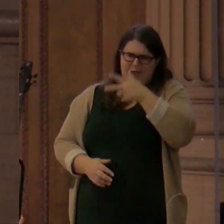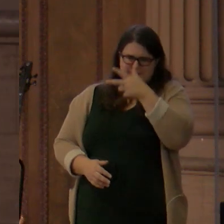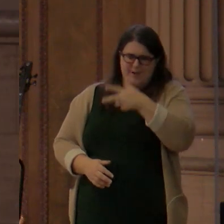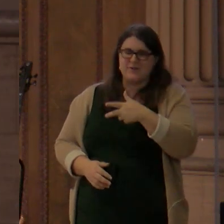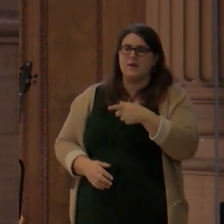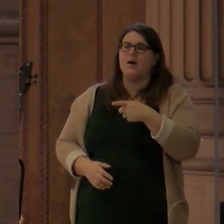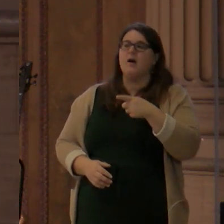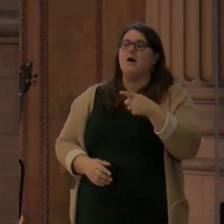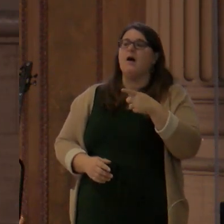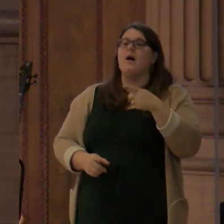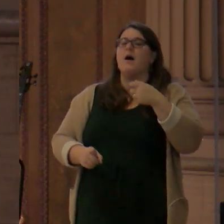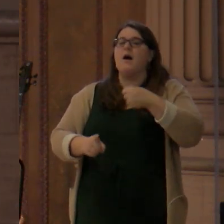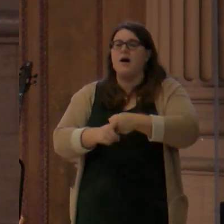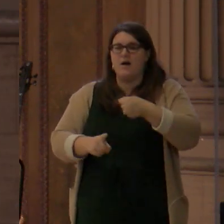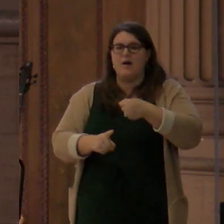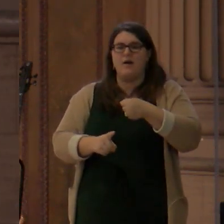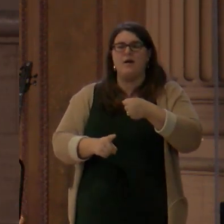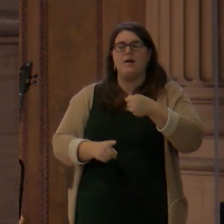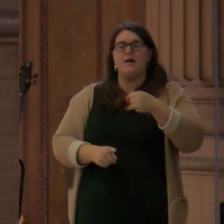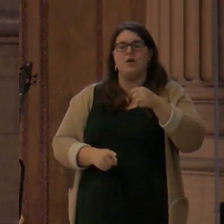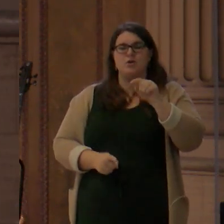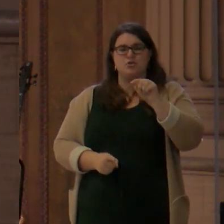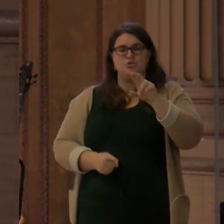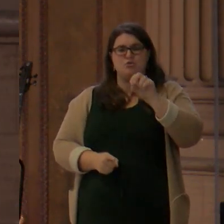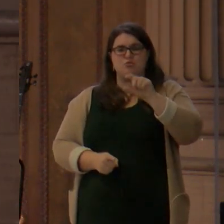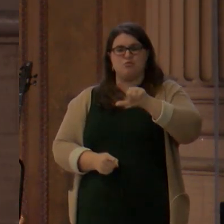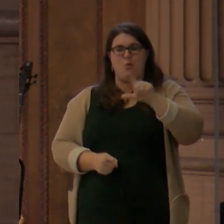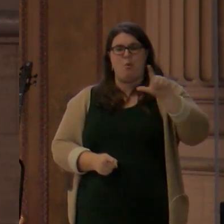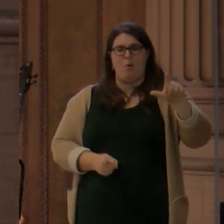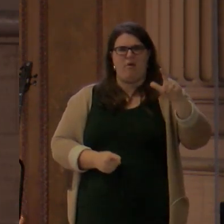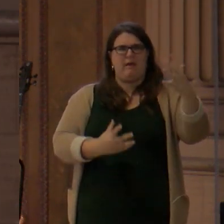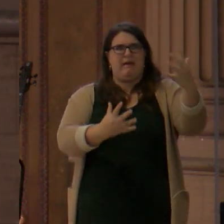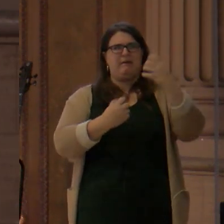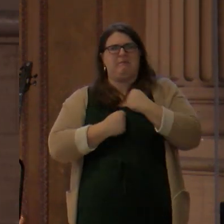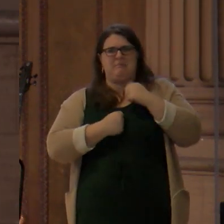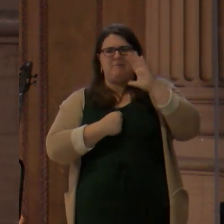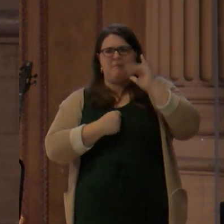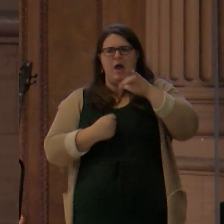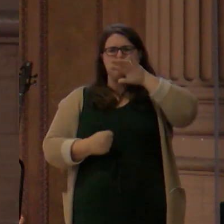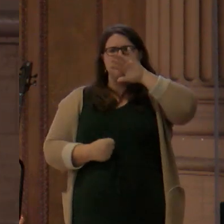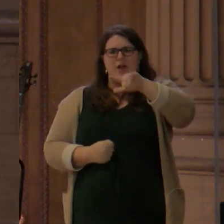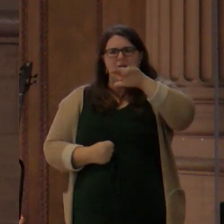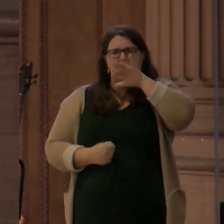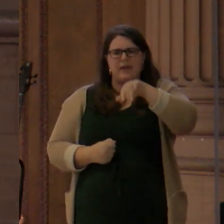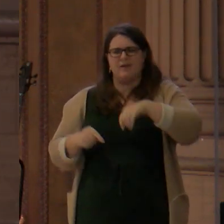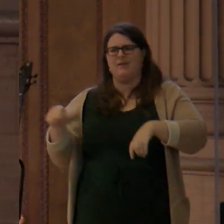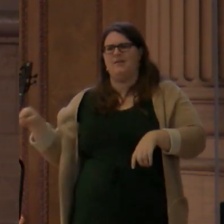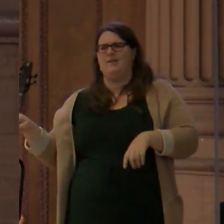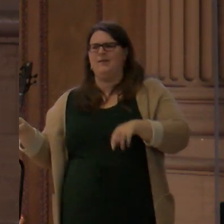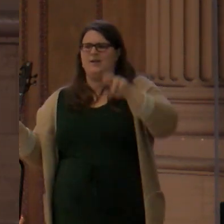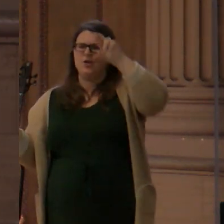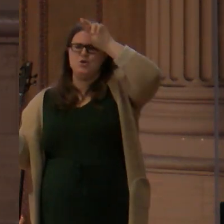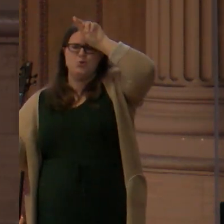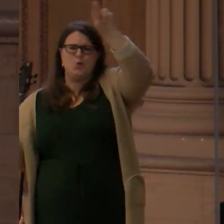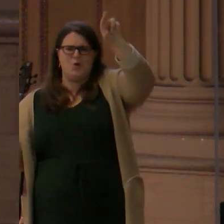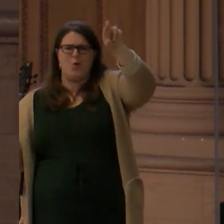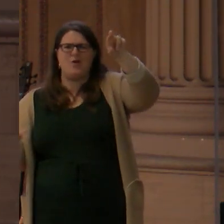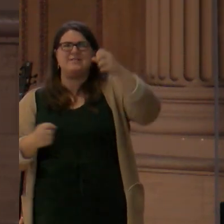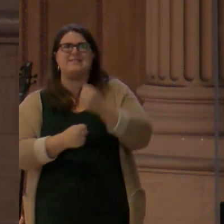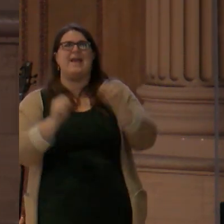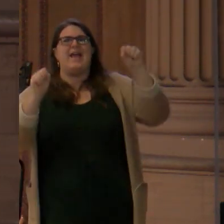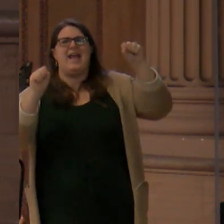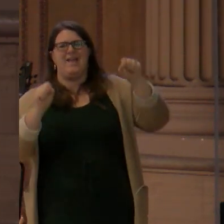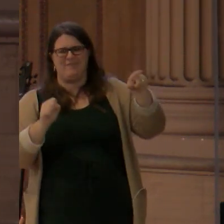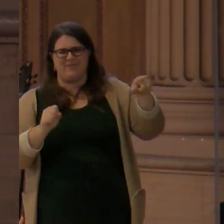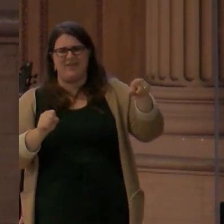actually come to his defense and they defeat the dragon. And the book ends with the troll at a tea party with the unicorns. he says, well